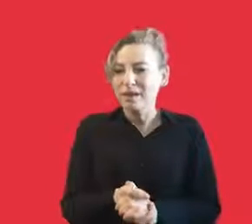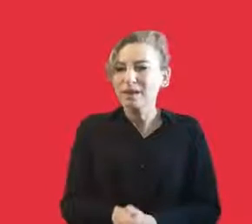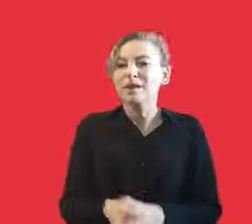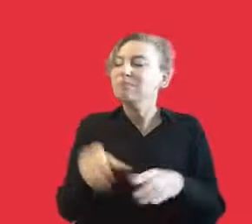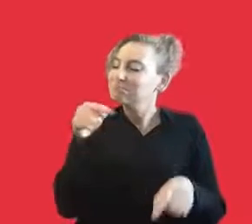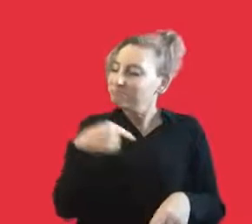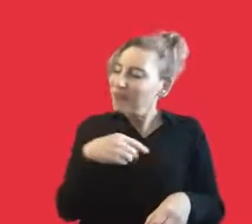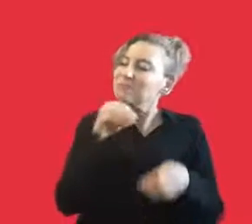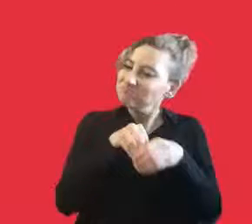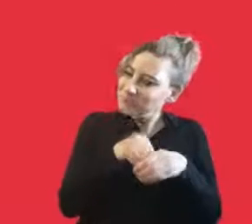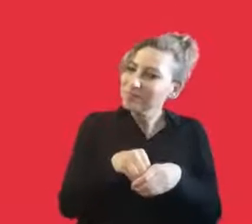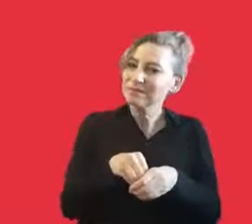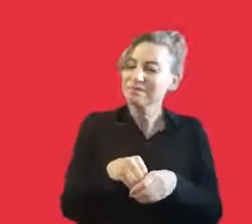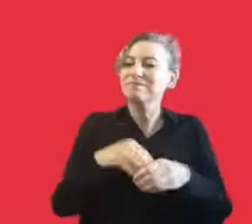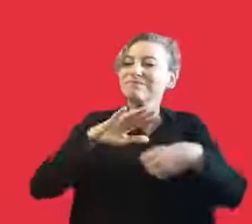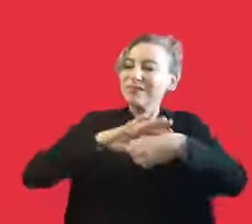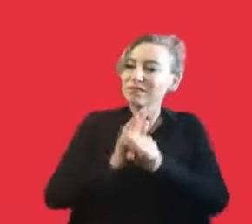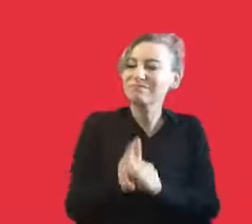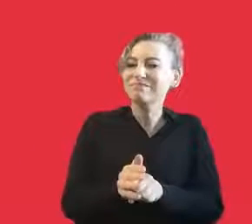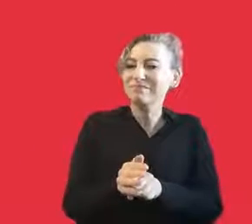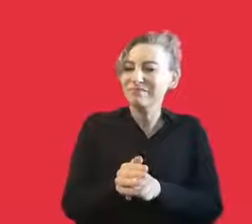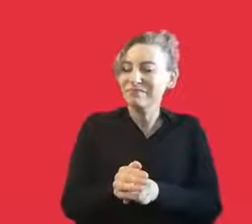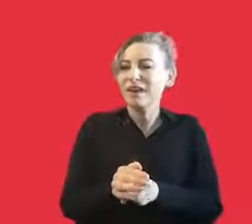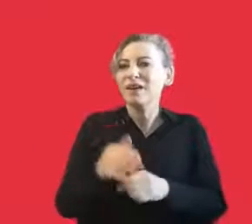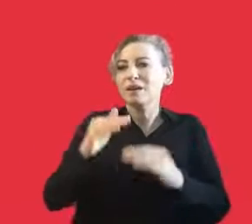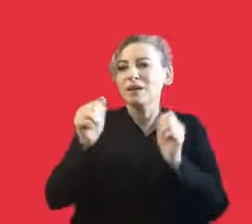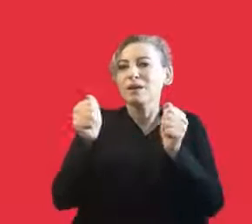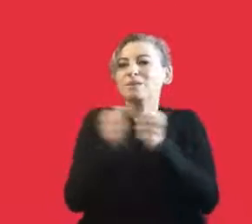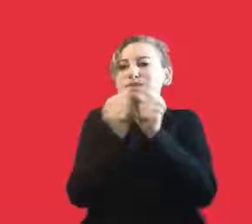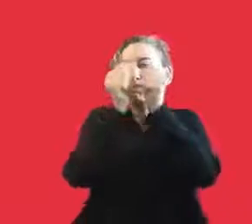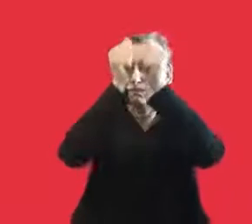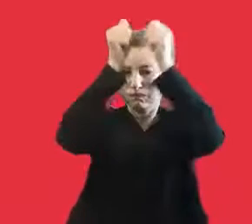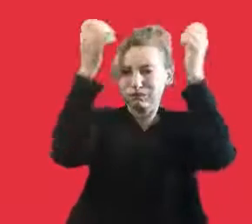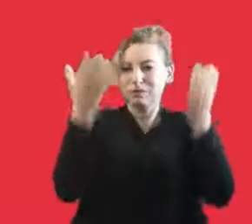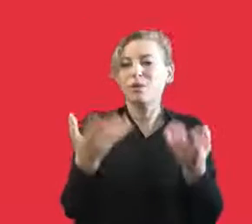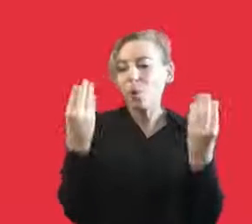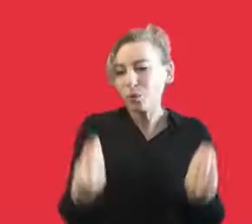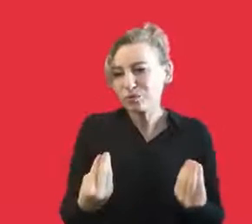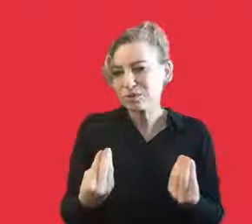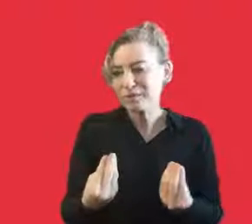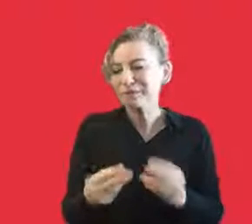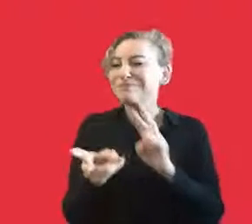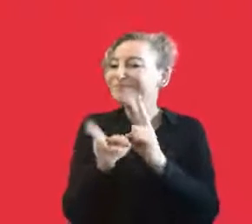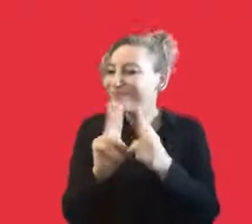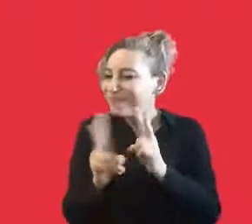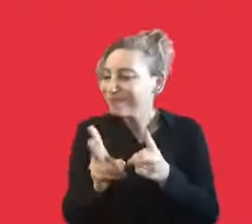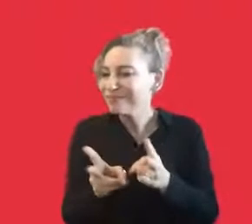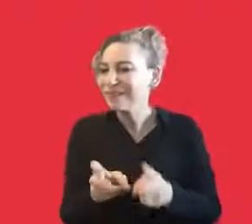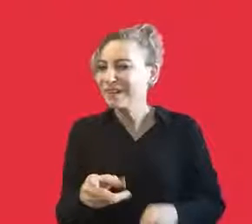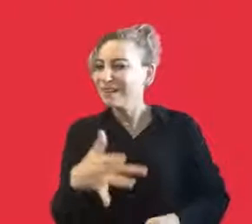Because their problems are also our problems. And together with COVID-19, we have more challenges. And we have to tackle them.